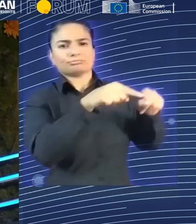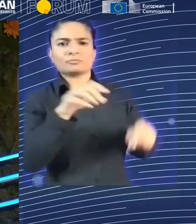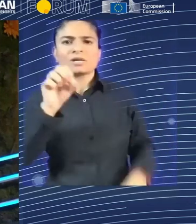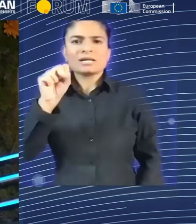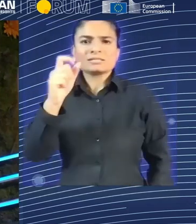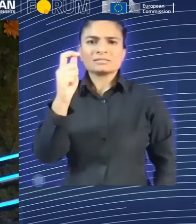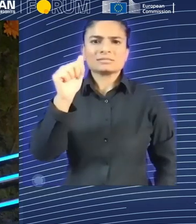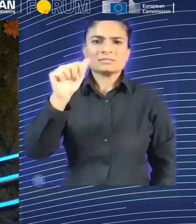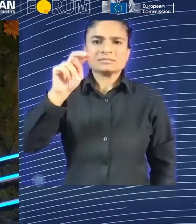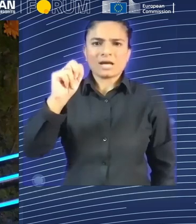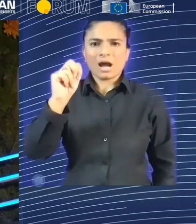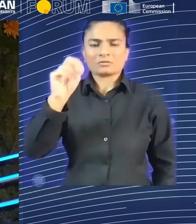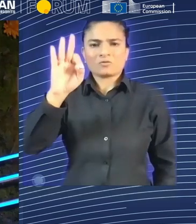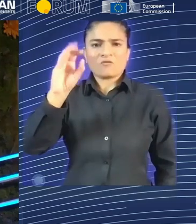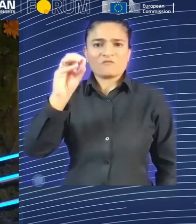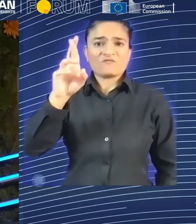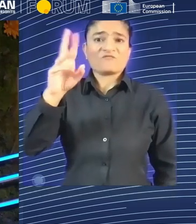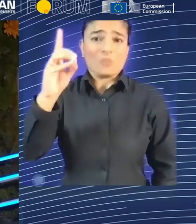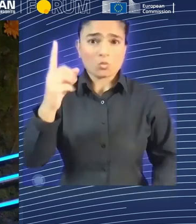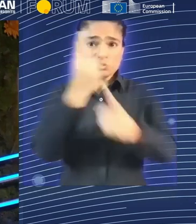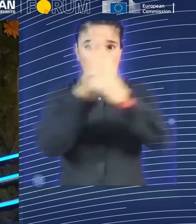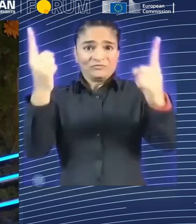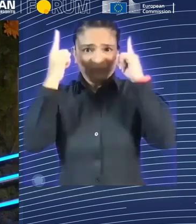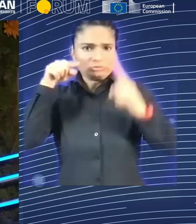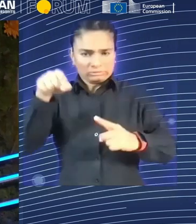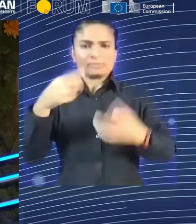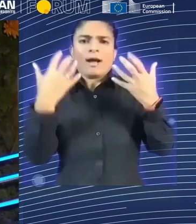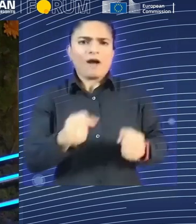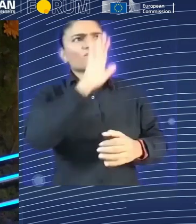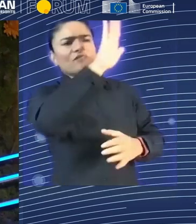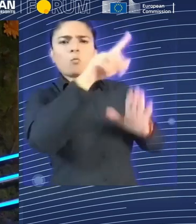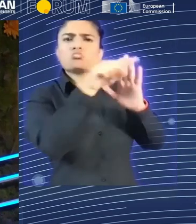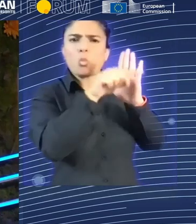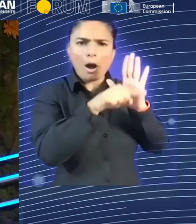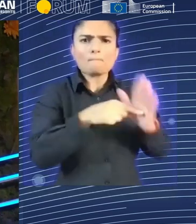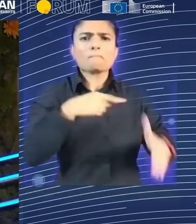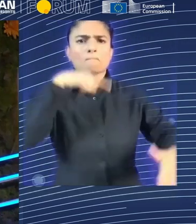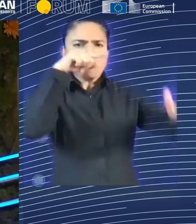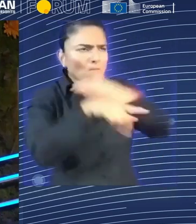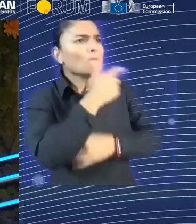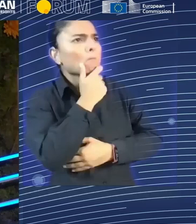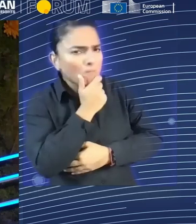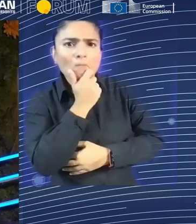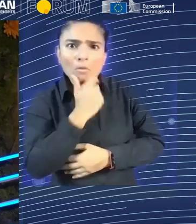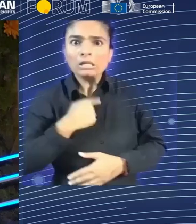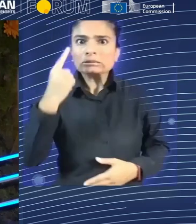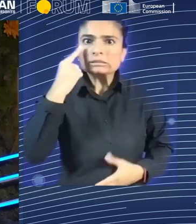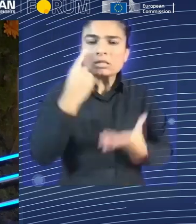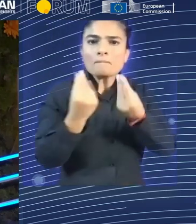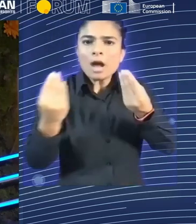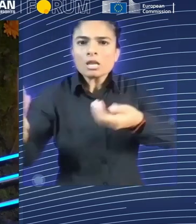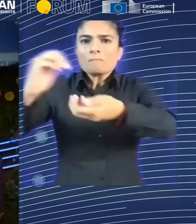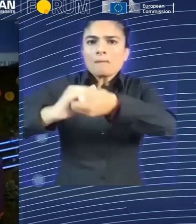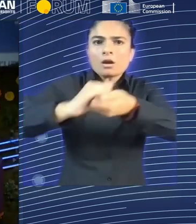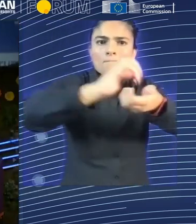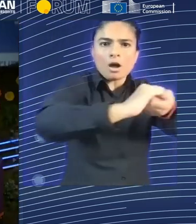of our eyes on, on how things are moving. And we battle this up into our upskilling. That's for specialists.